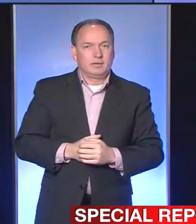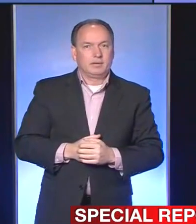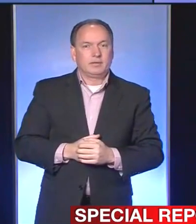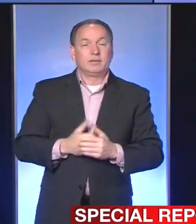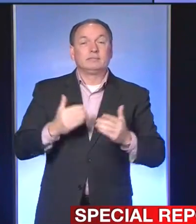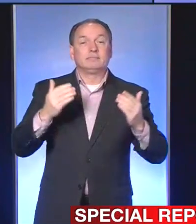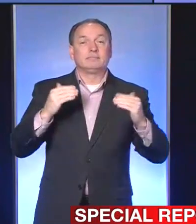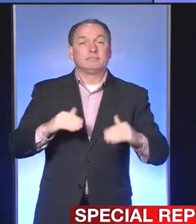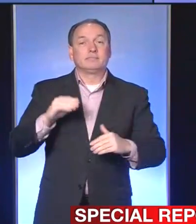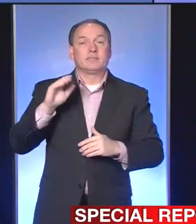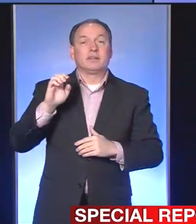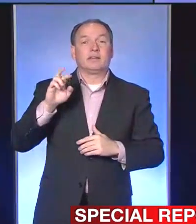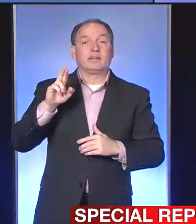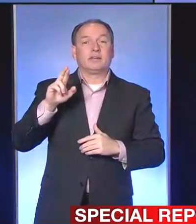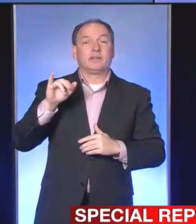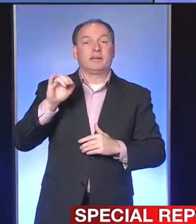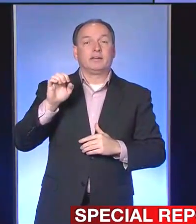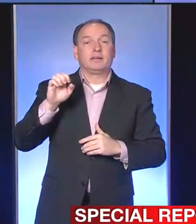Erie News Now.